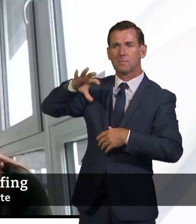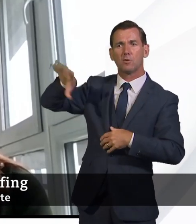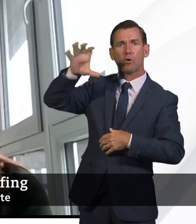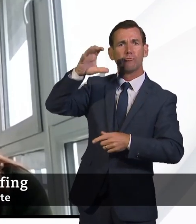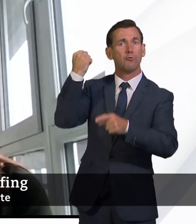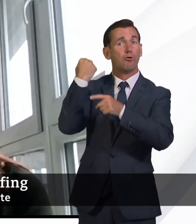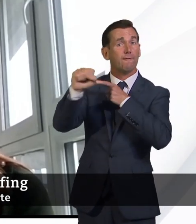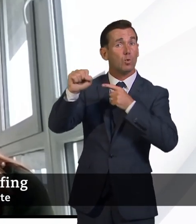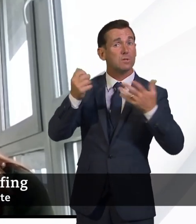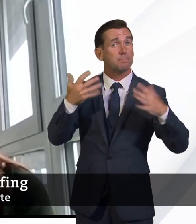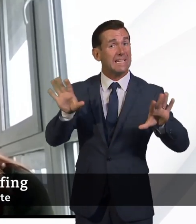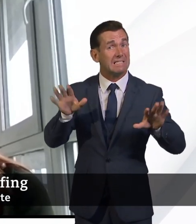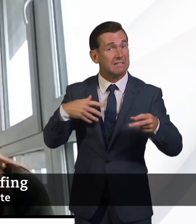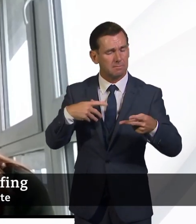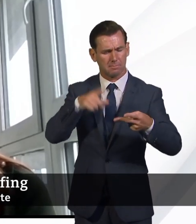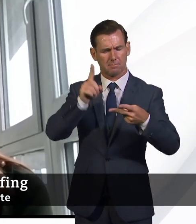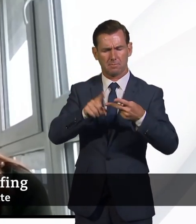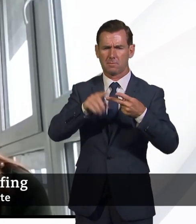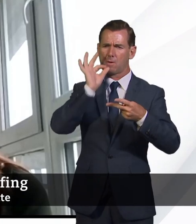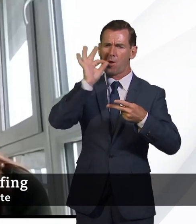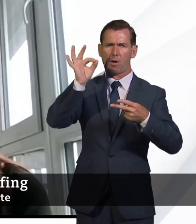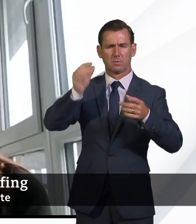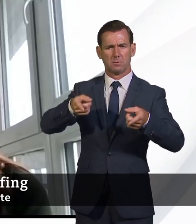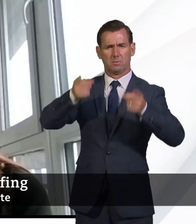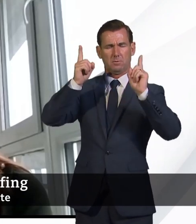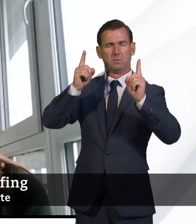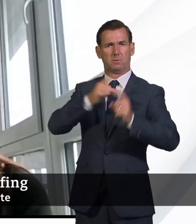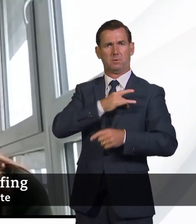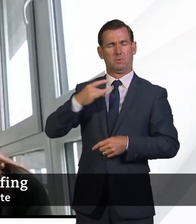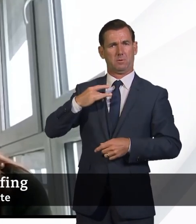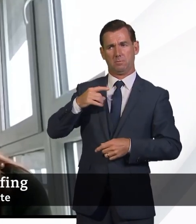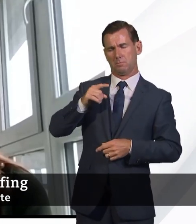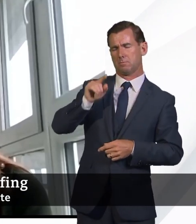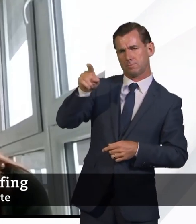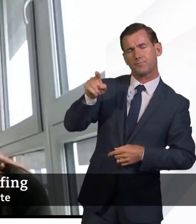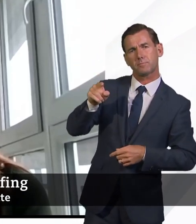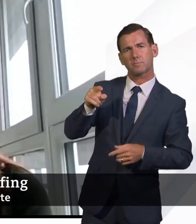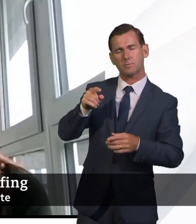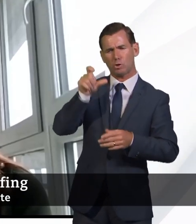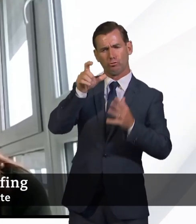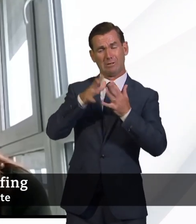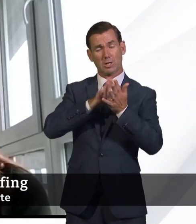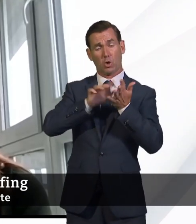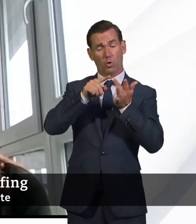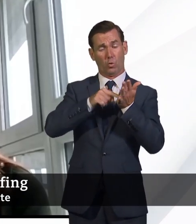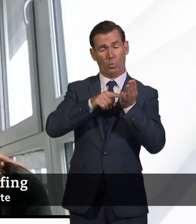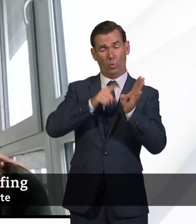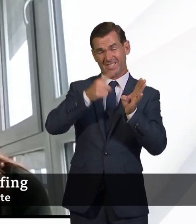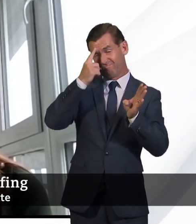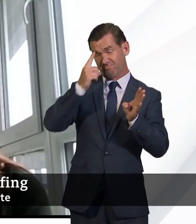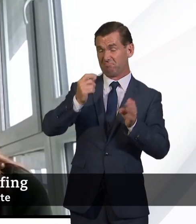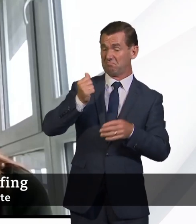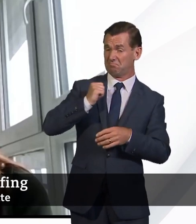to work with us so far? And Stephen Powis, Chris Whitty said earlier this week, there was a reasonable chance there will be a second wave of the virus this winter.